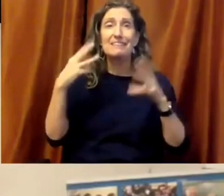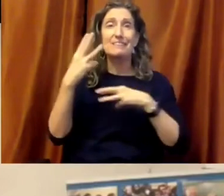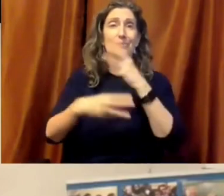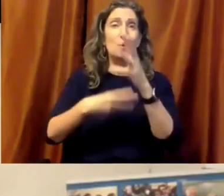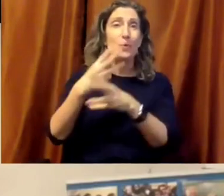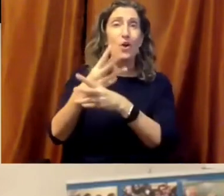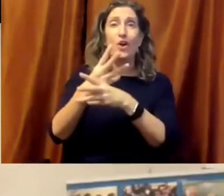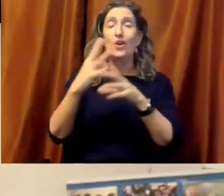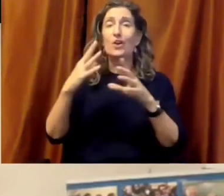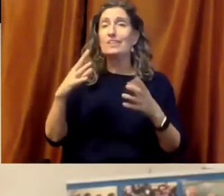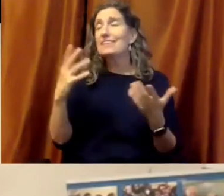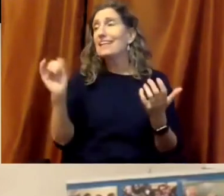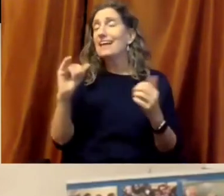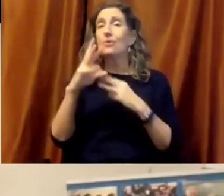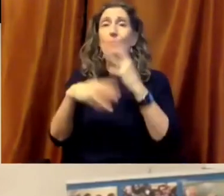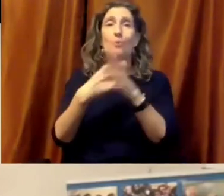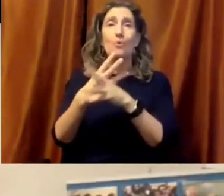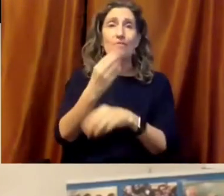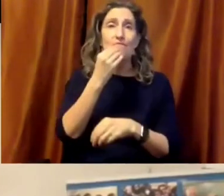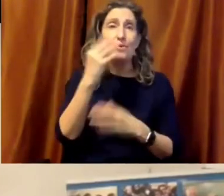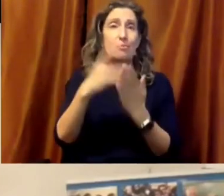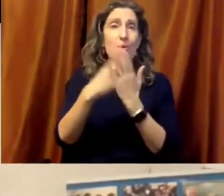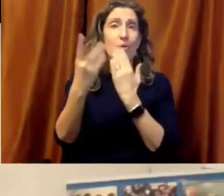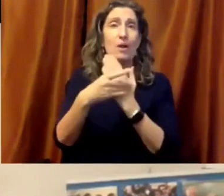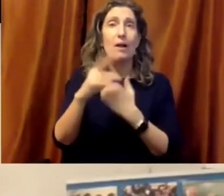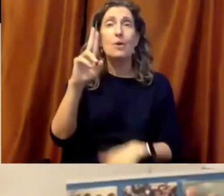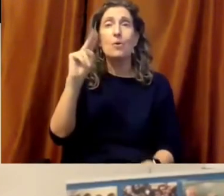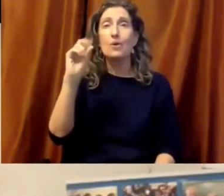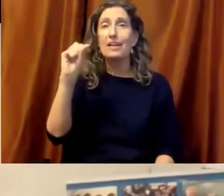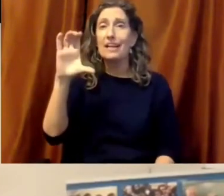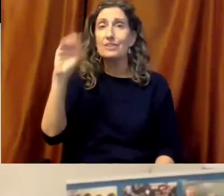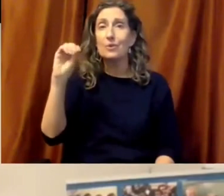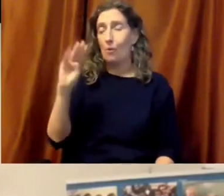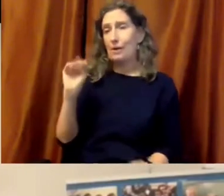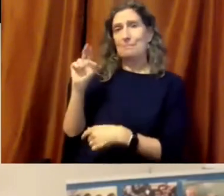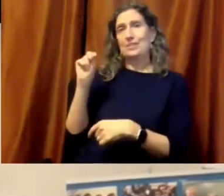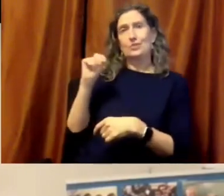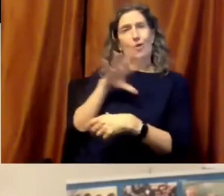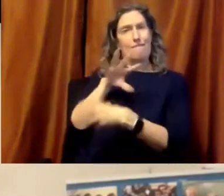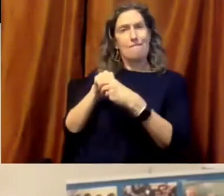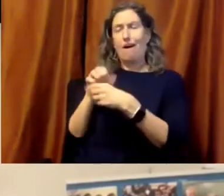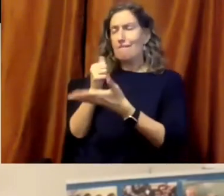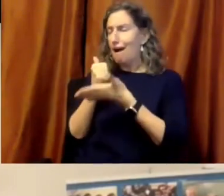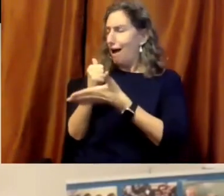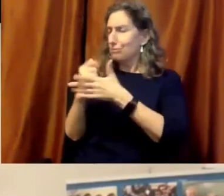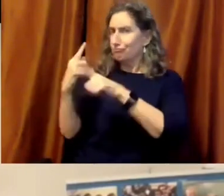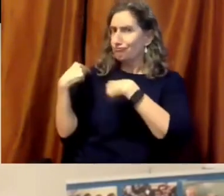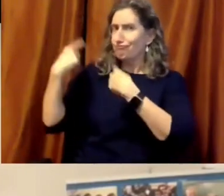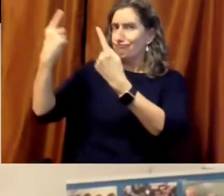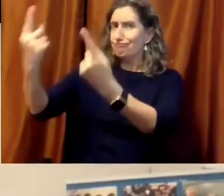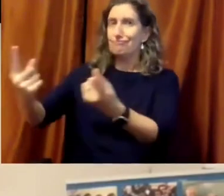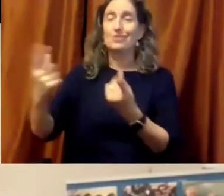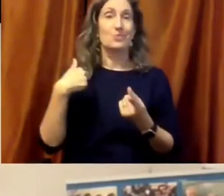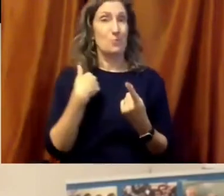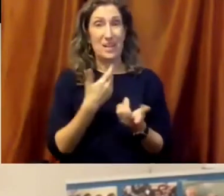Organization, and so we are very, very proud and pleased to be able to be part of this larger conversation that's